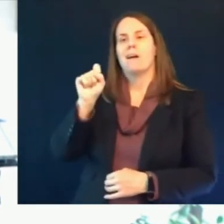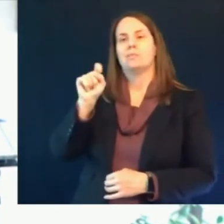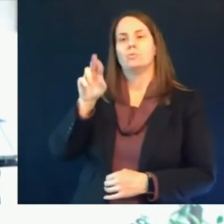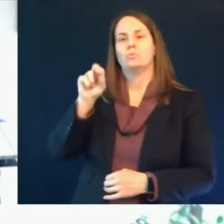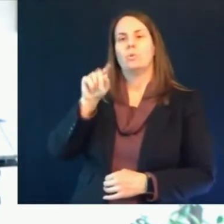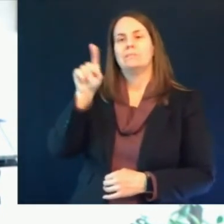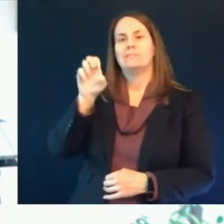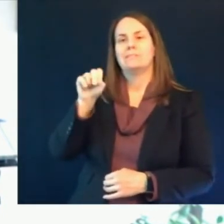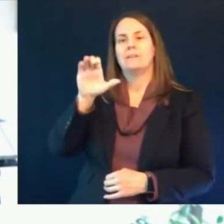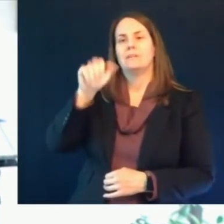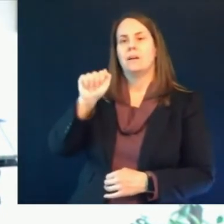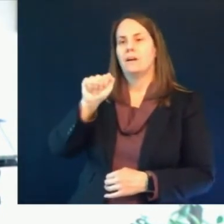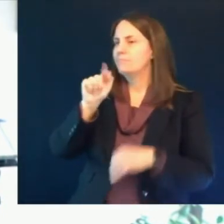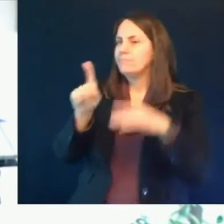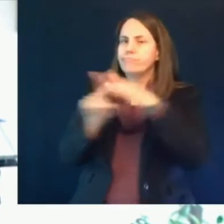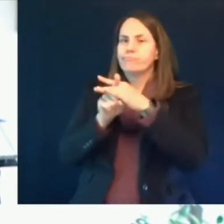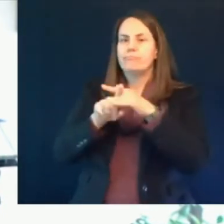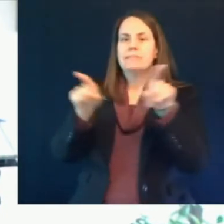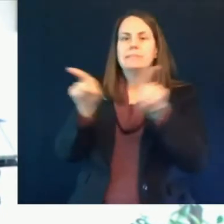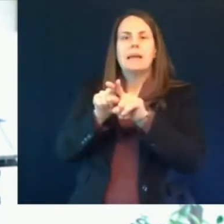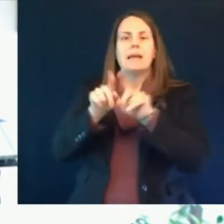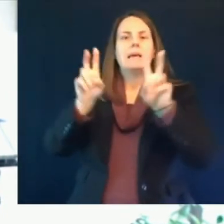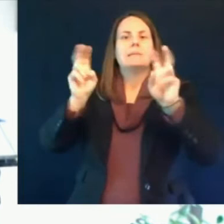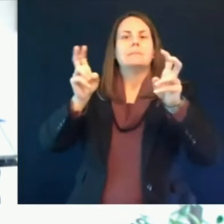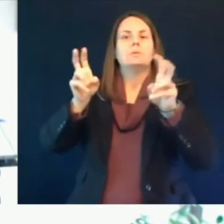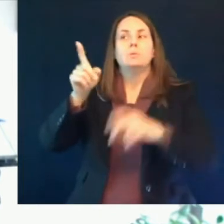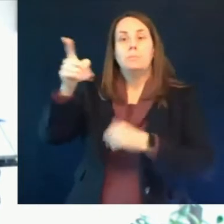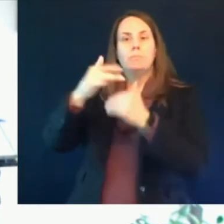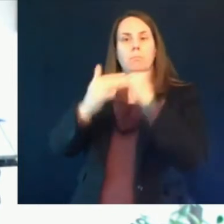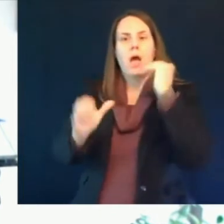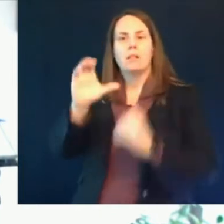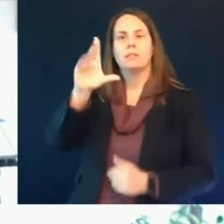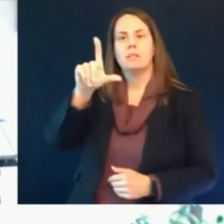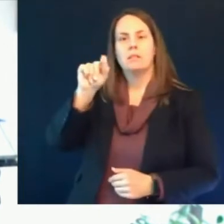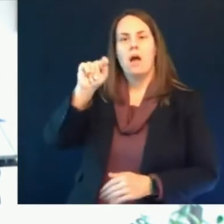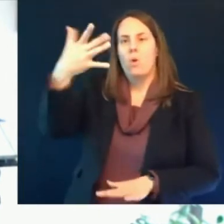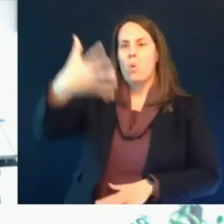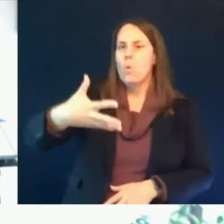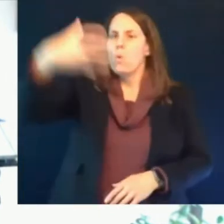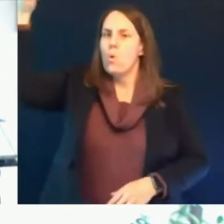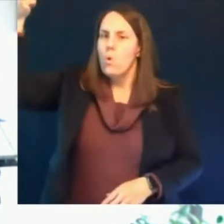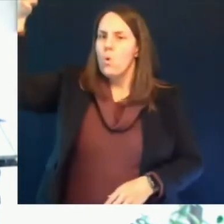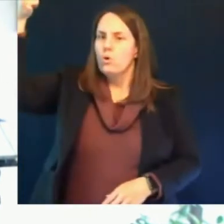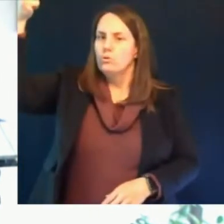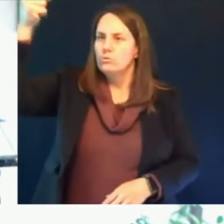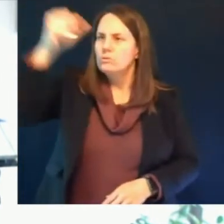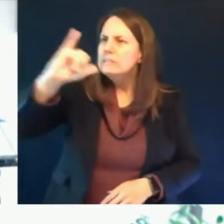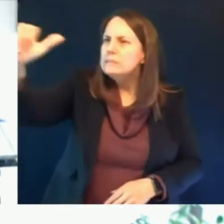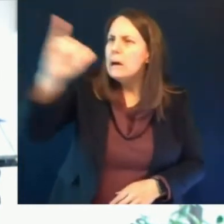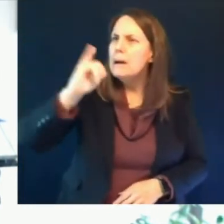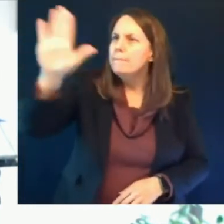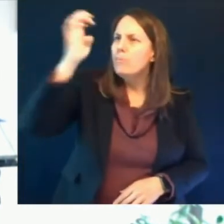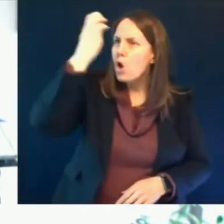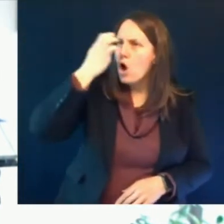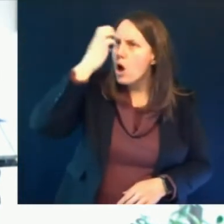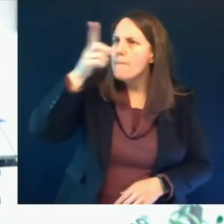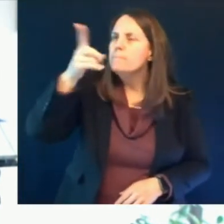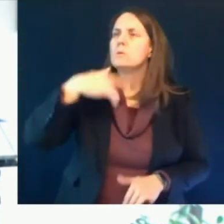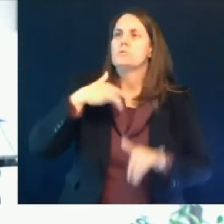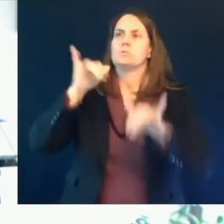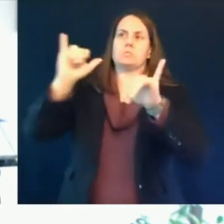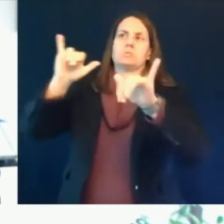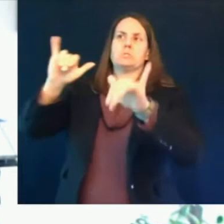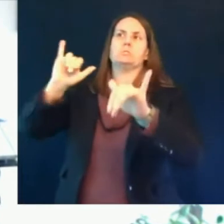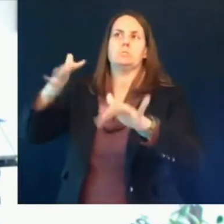is a new phenomenon here that we're just now describing um that it's in all of our interest to really understand in a great